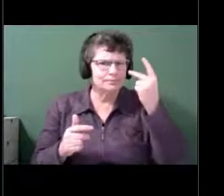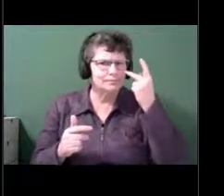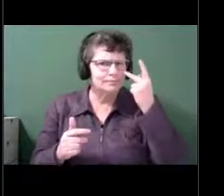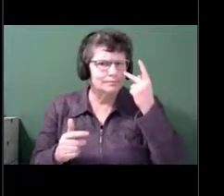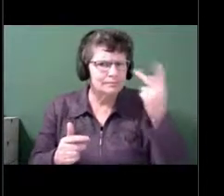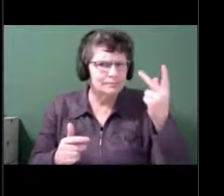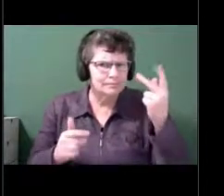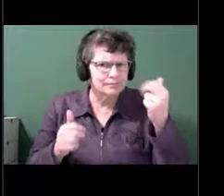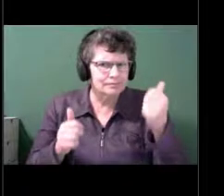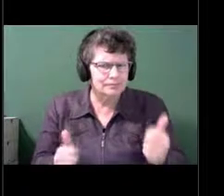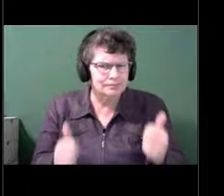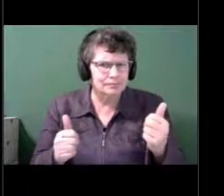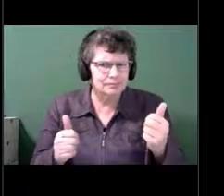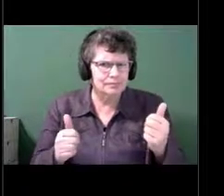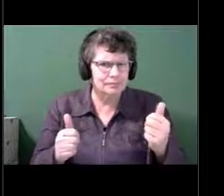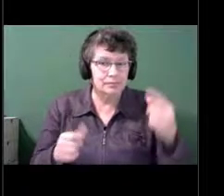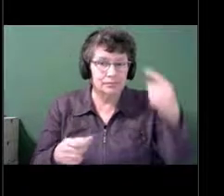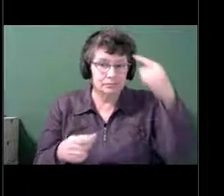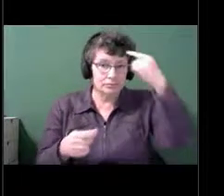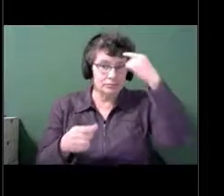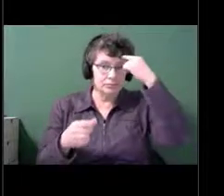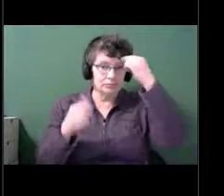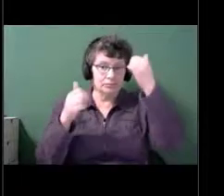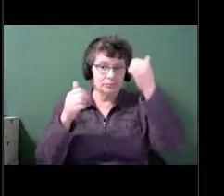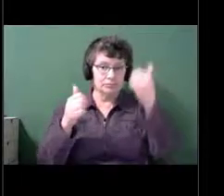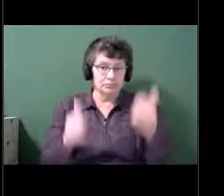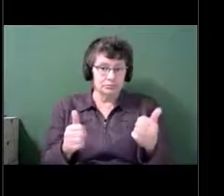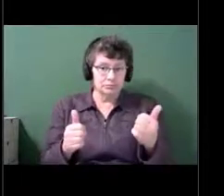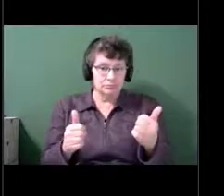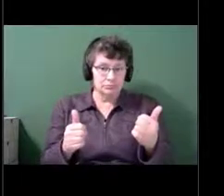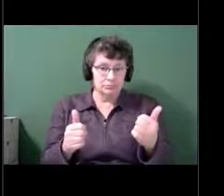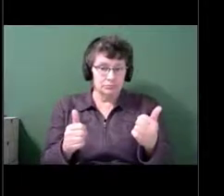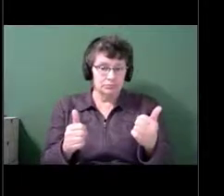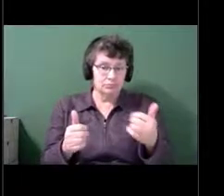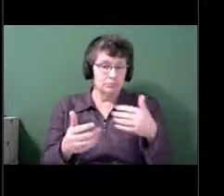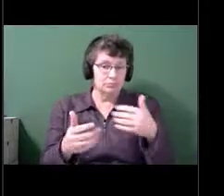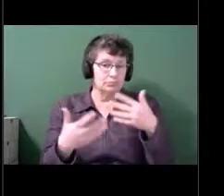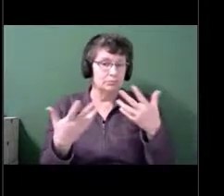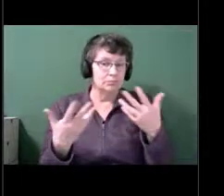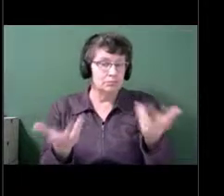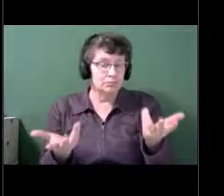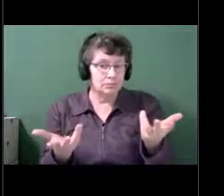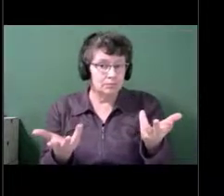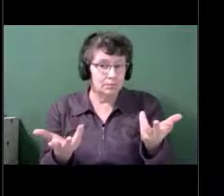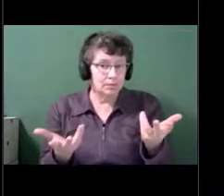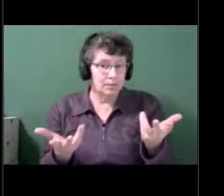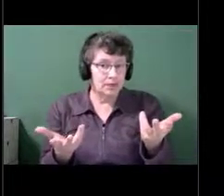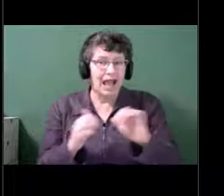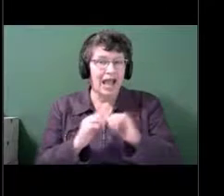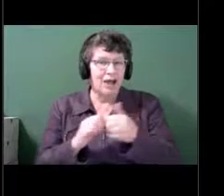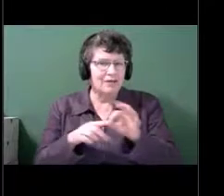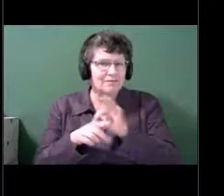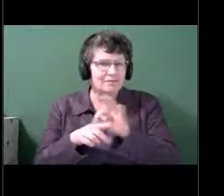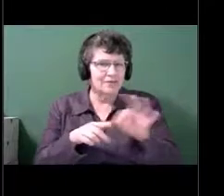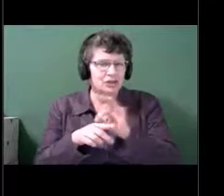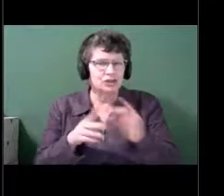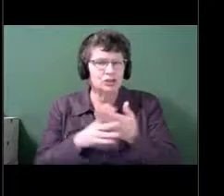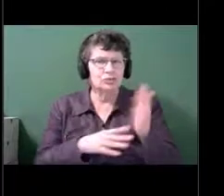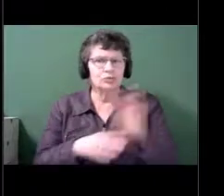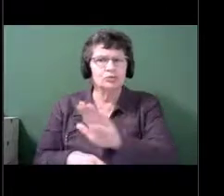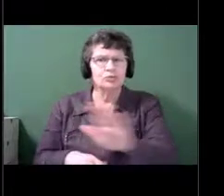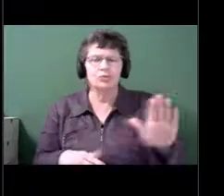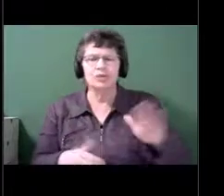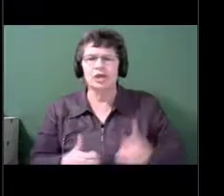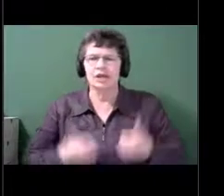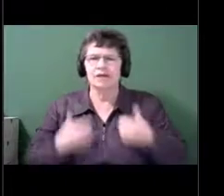you know, the bottom line was that if you had some cognitive problems and you also had sensory problems, you know, that